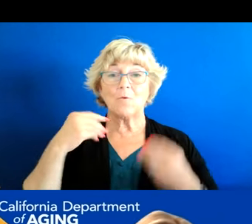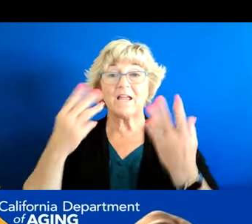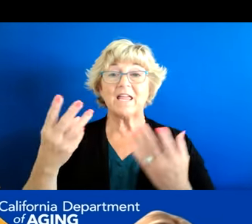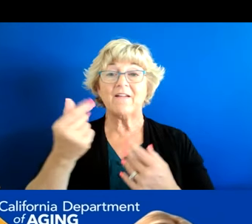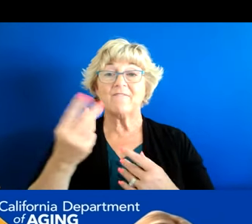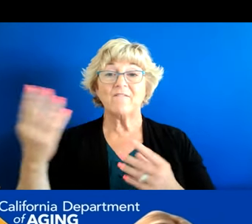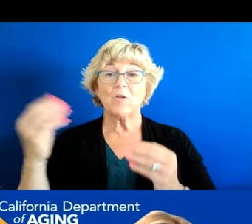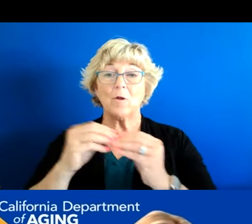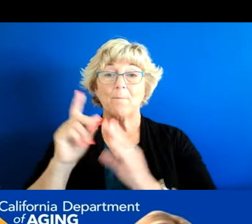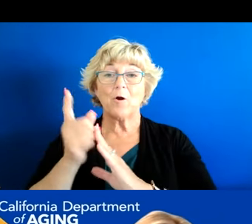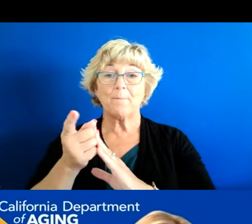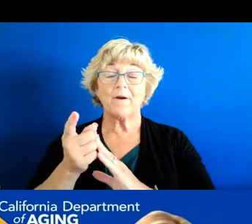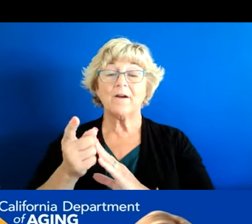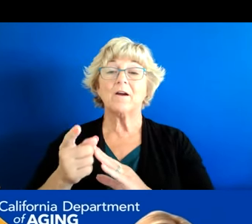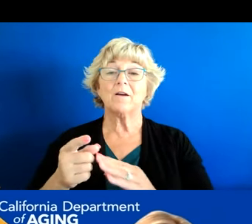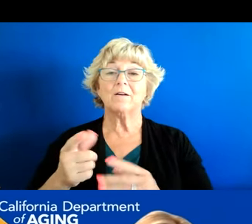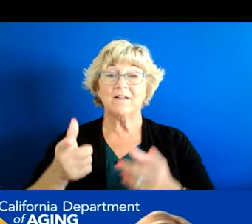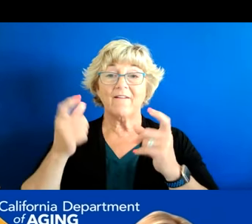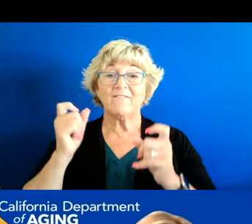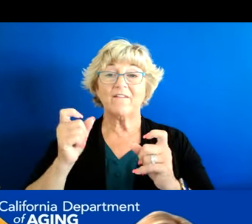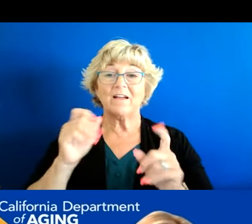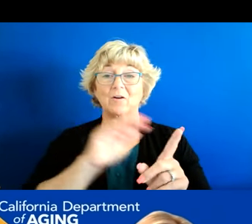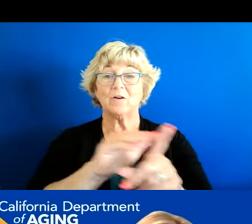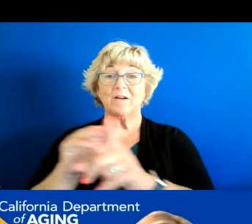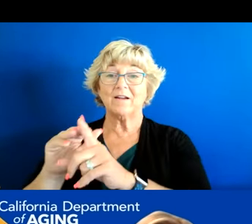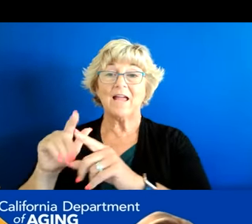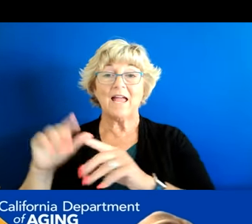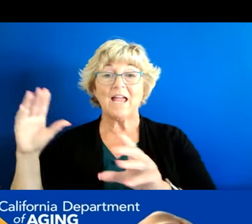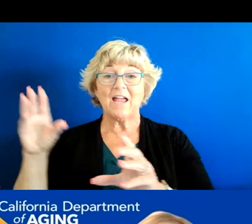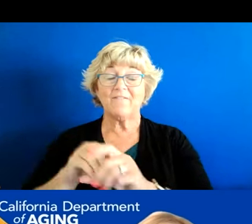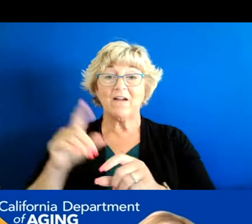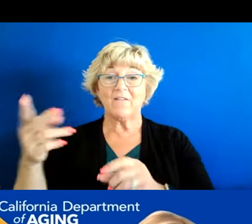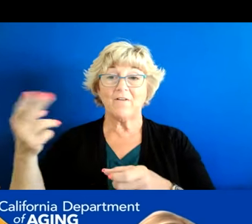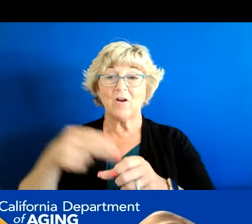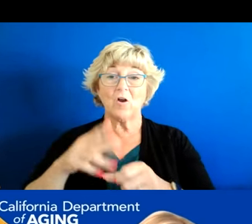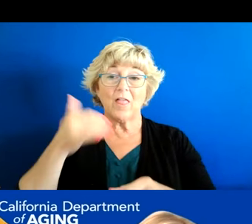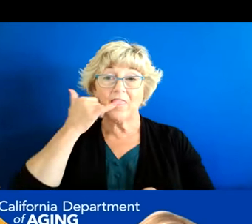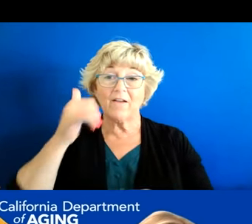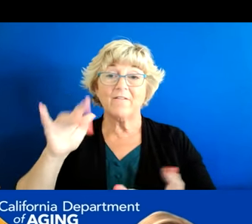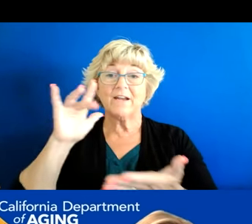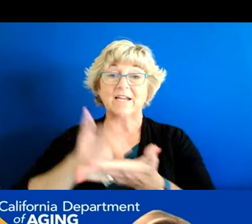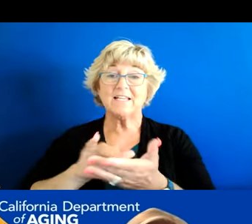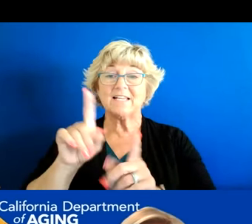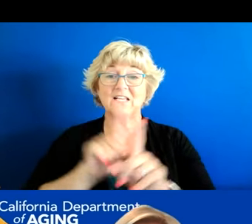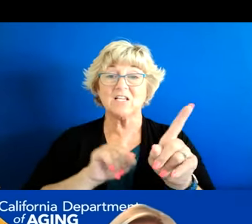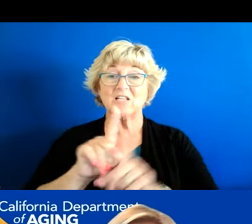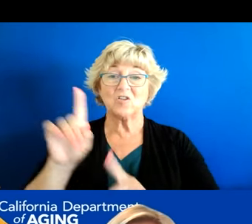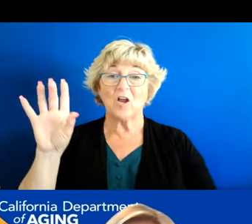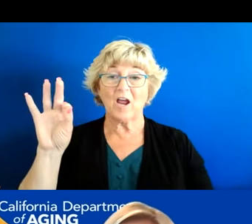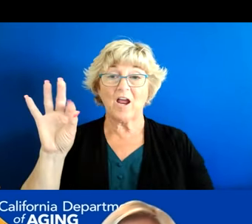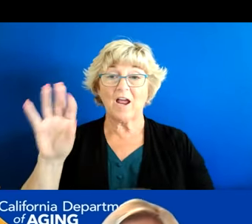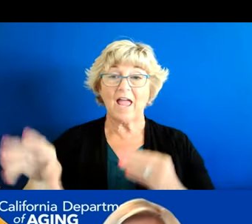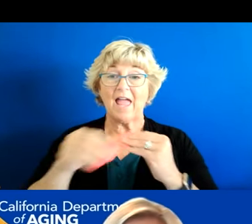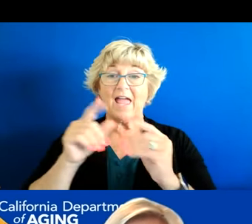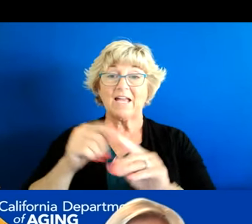but uh just a quick reminder about how to engage in public comments if you're joining us by phone you can press star nine and that will add you to the